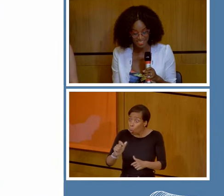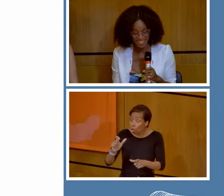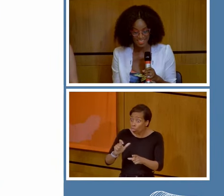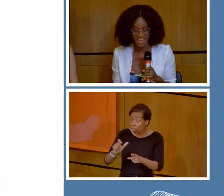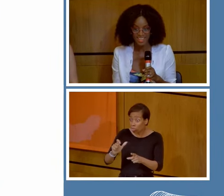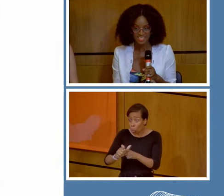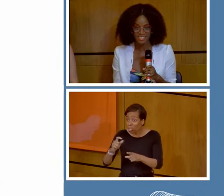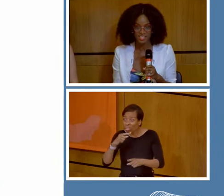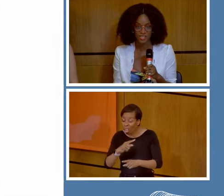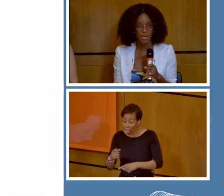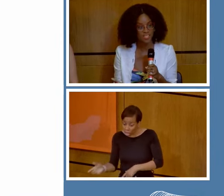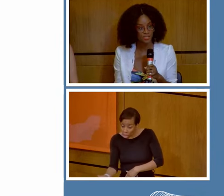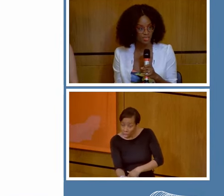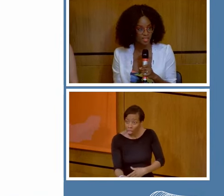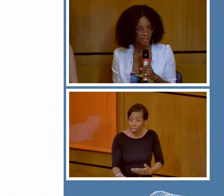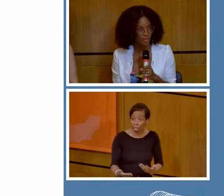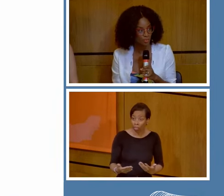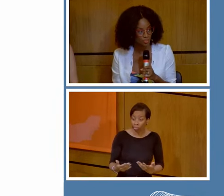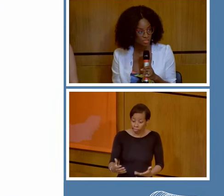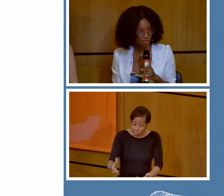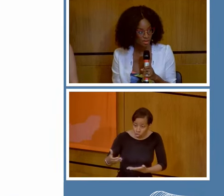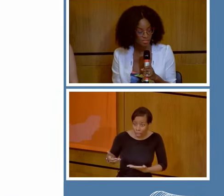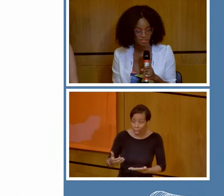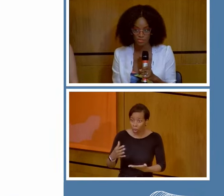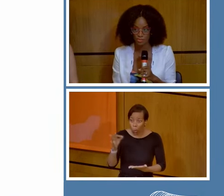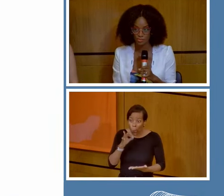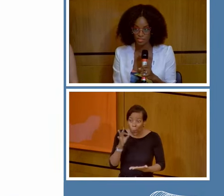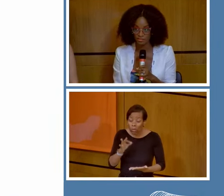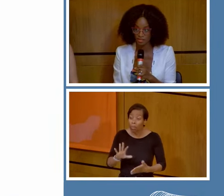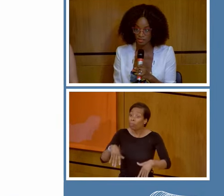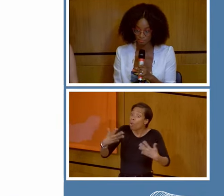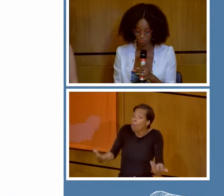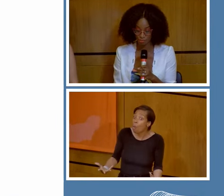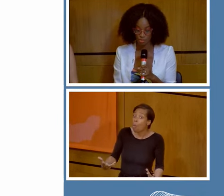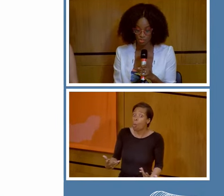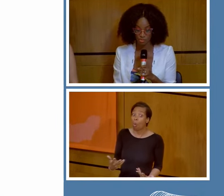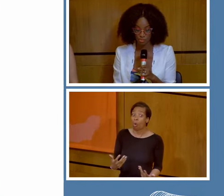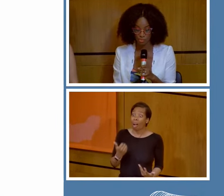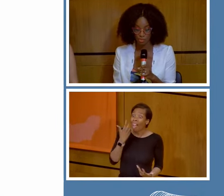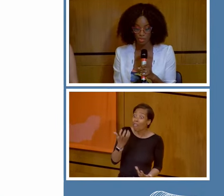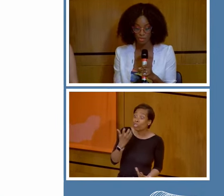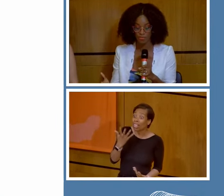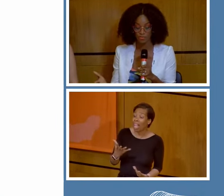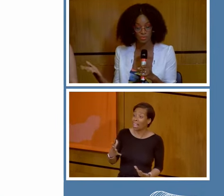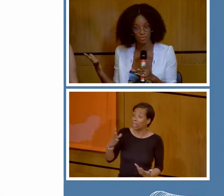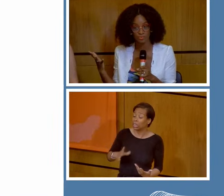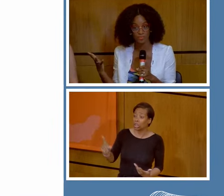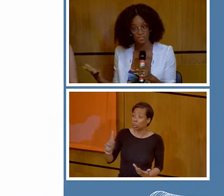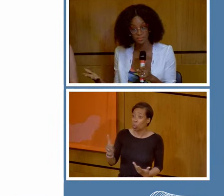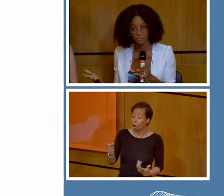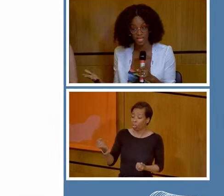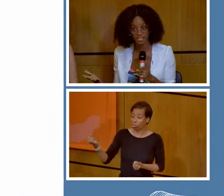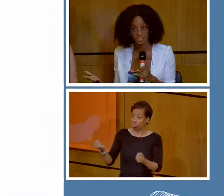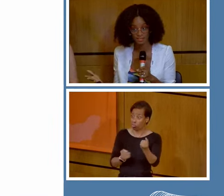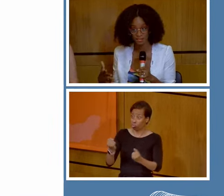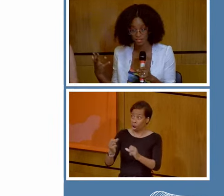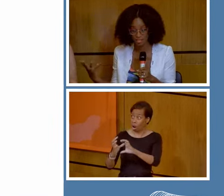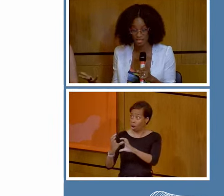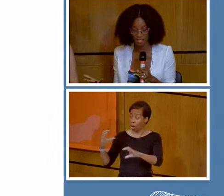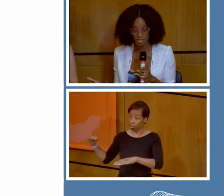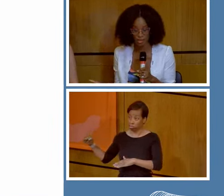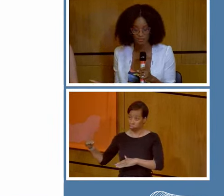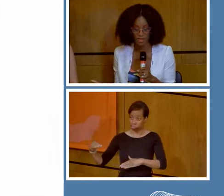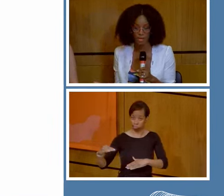Imagine that you had to rely on water trucks to deliver water to fill the refillable gas